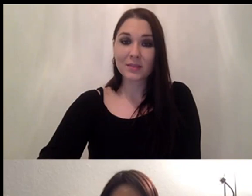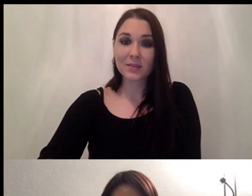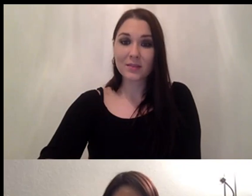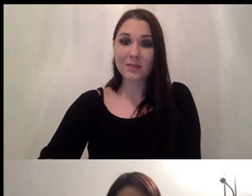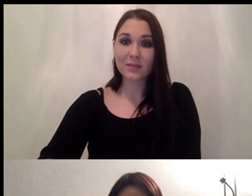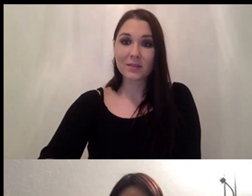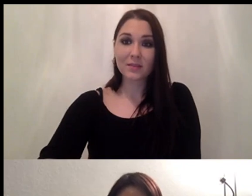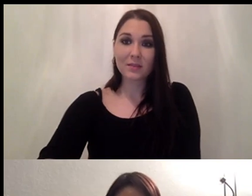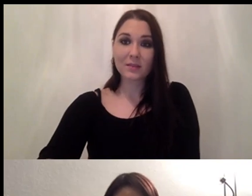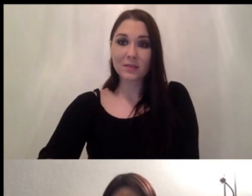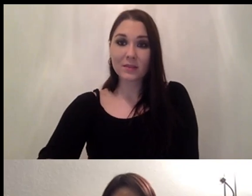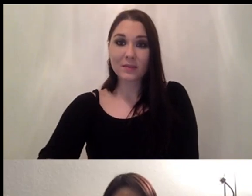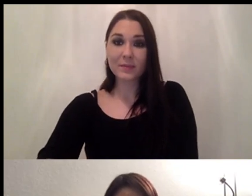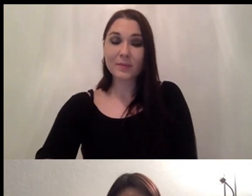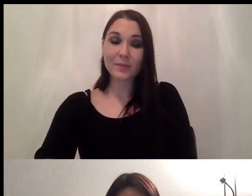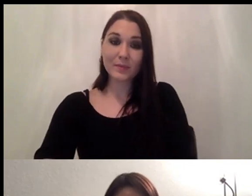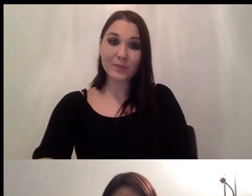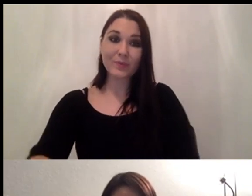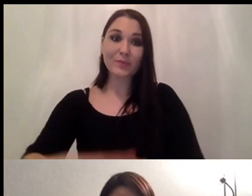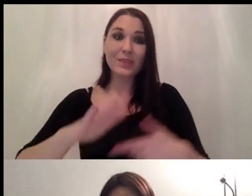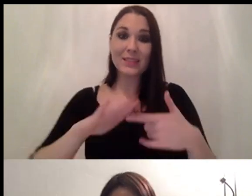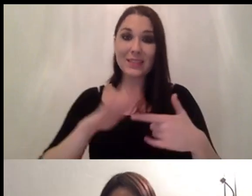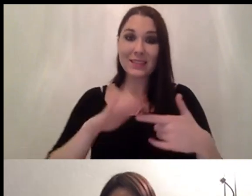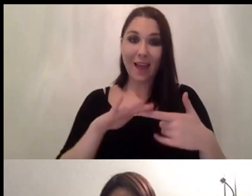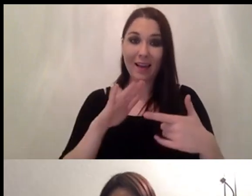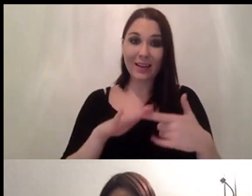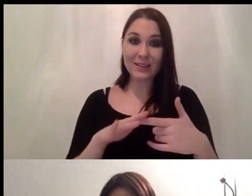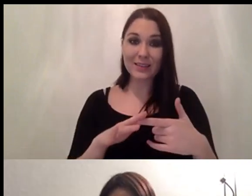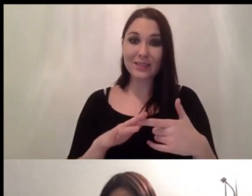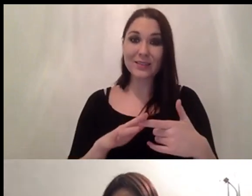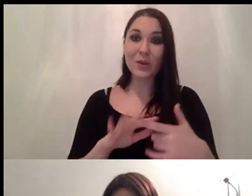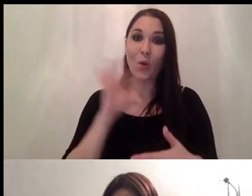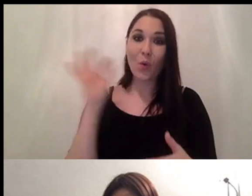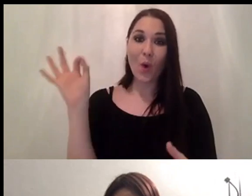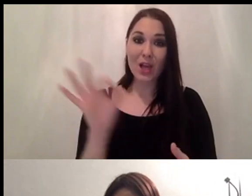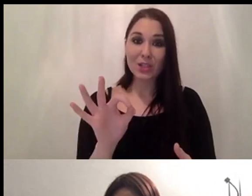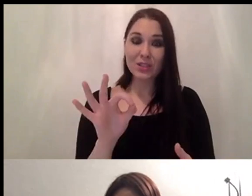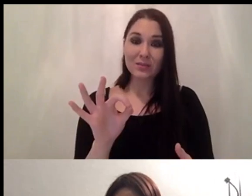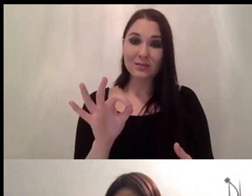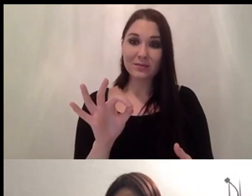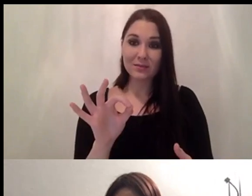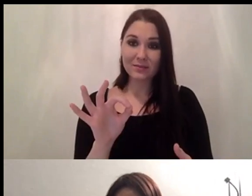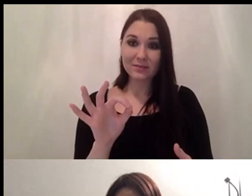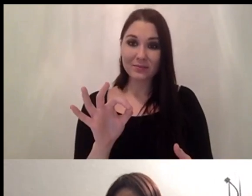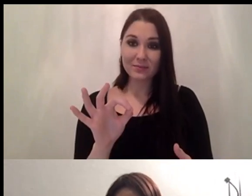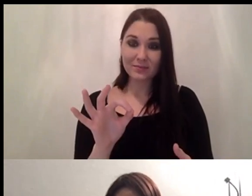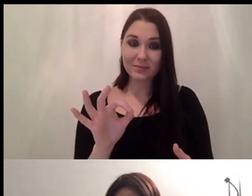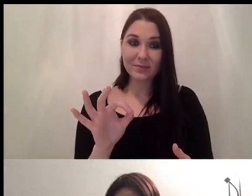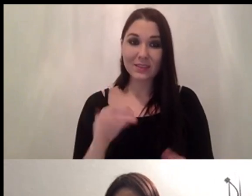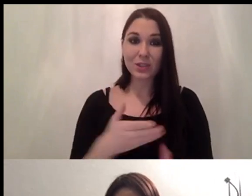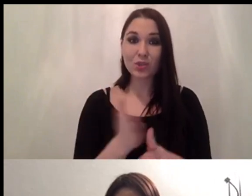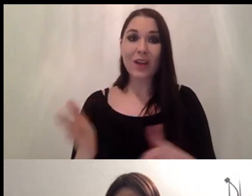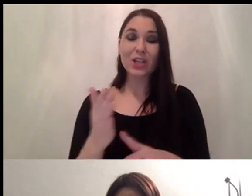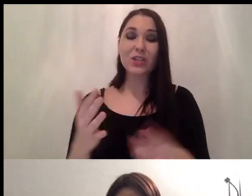out cool second part to that same question is the direction of hand movement is it